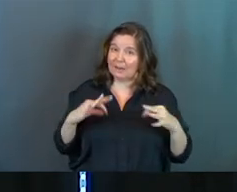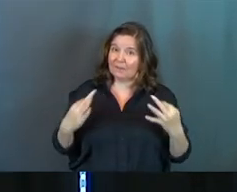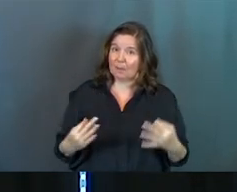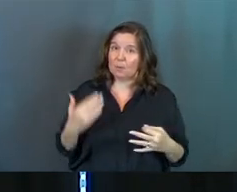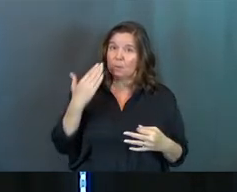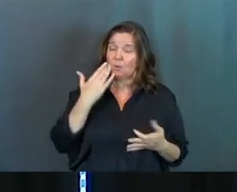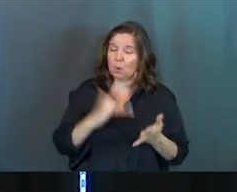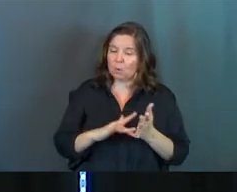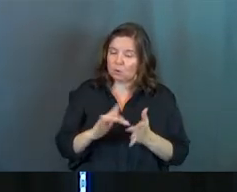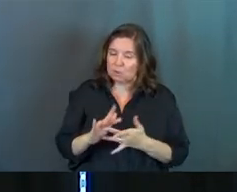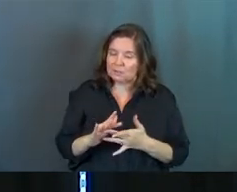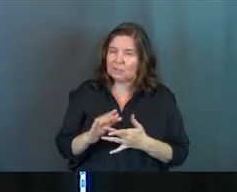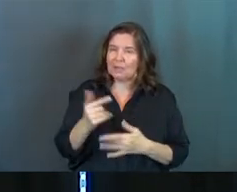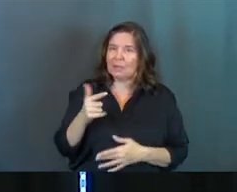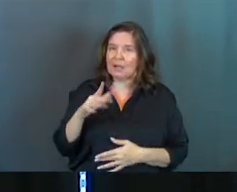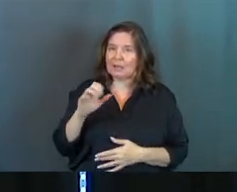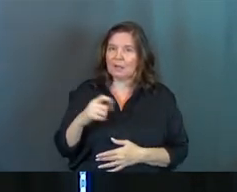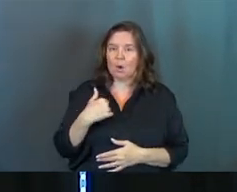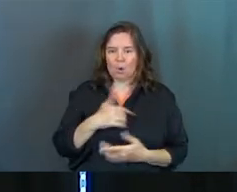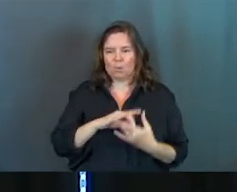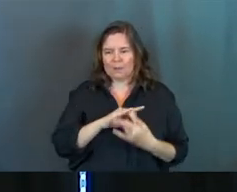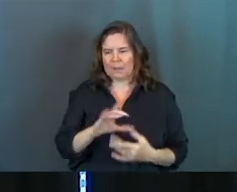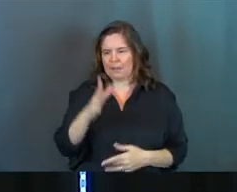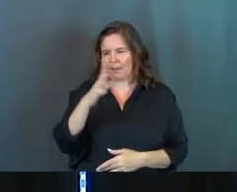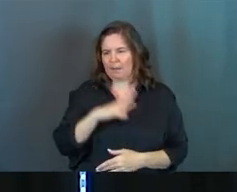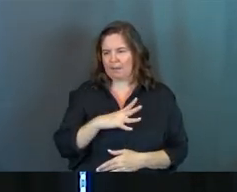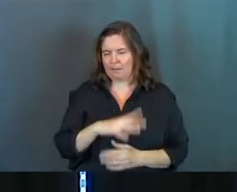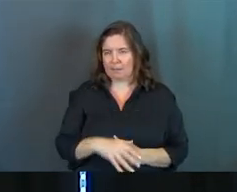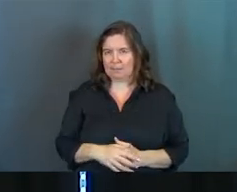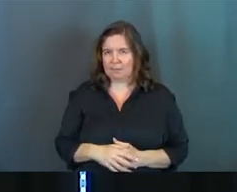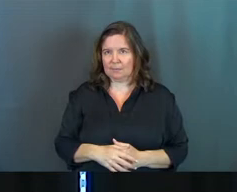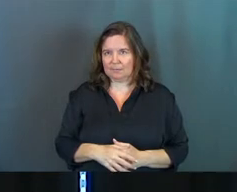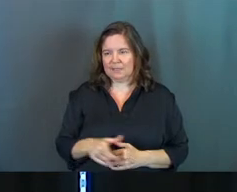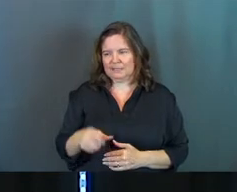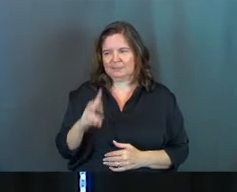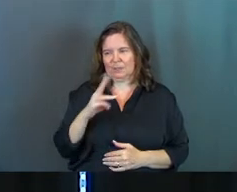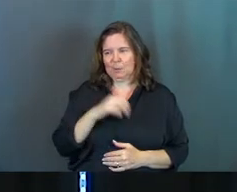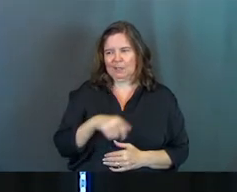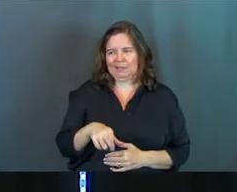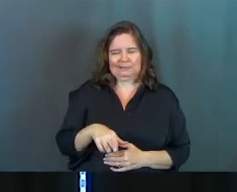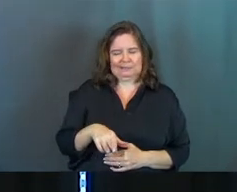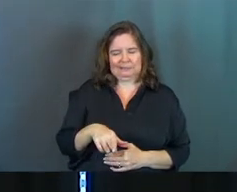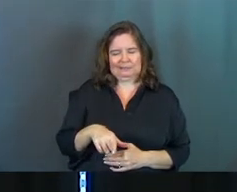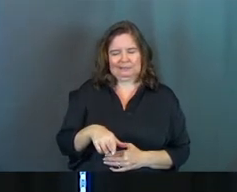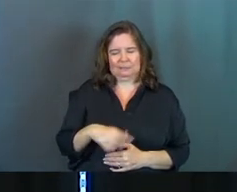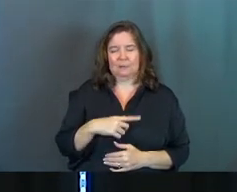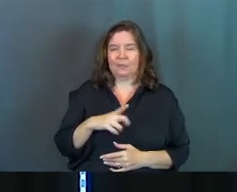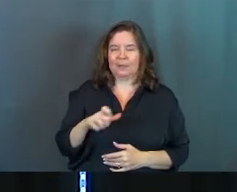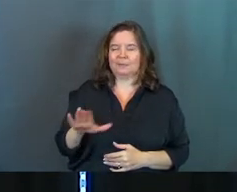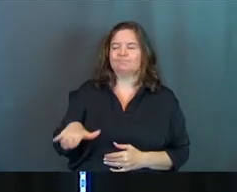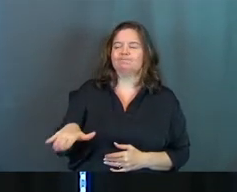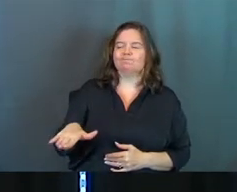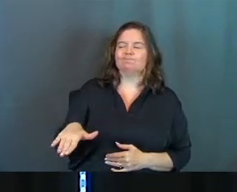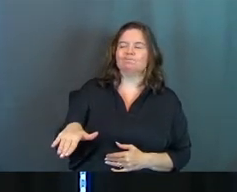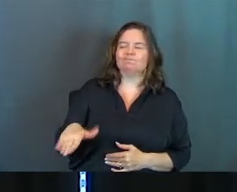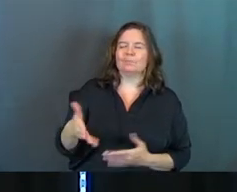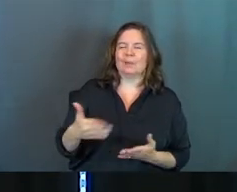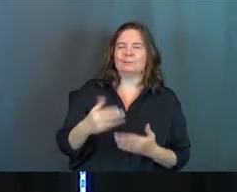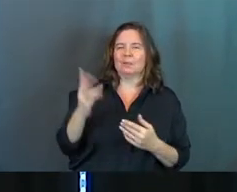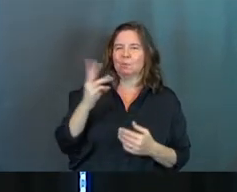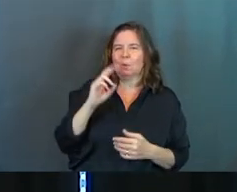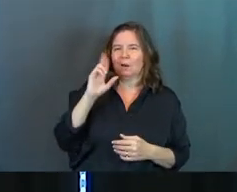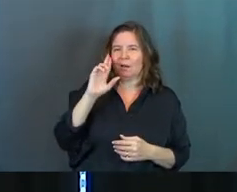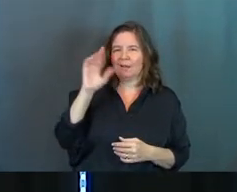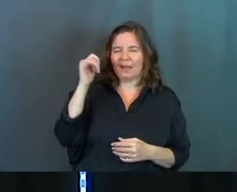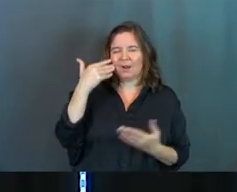Who knows Jesus. Again, in Galilee are like, Oh, we're related to that guy. He's being weird. You know what I'm saying? They come in and they're like, Hey, maybe some